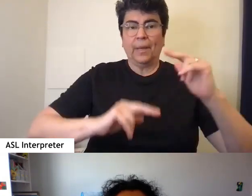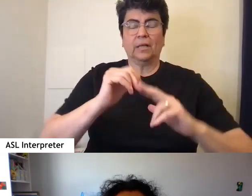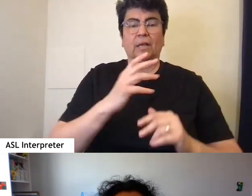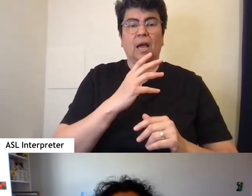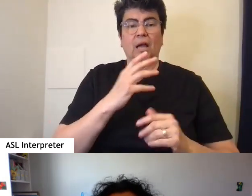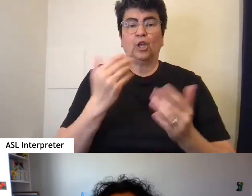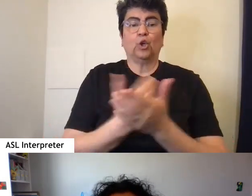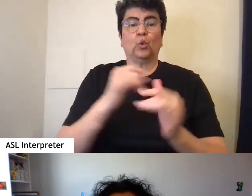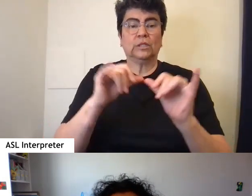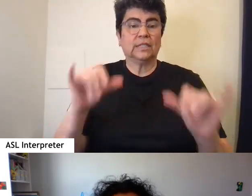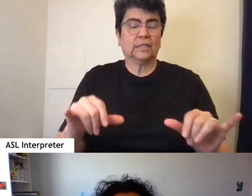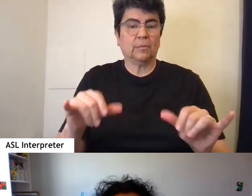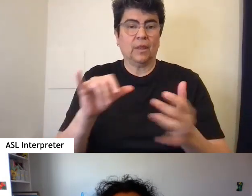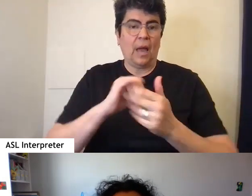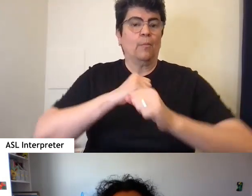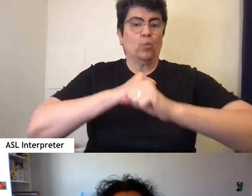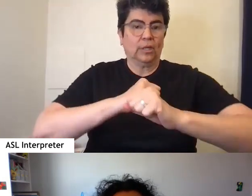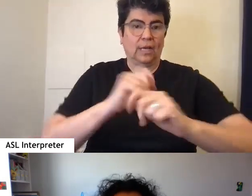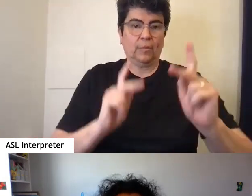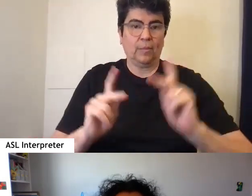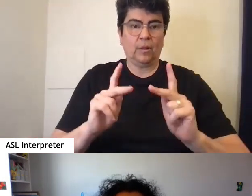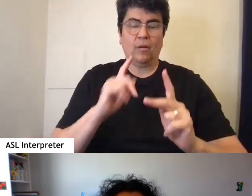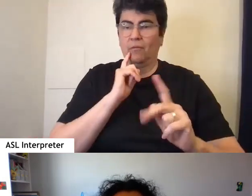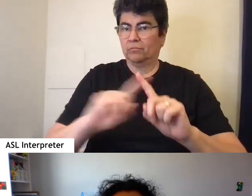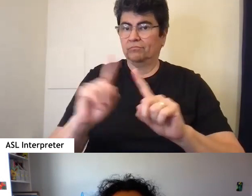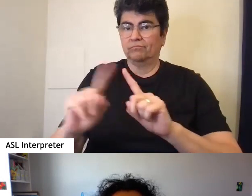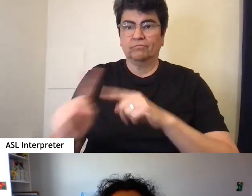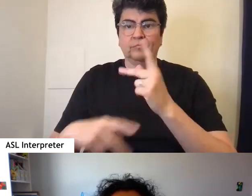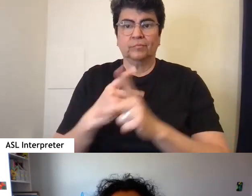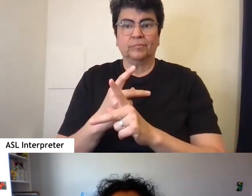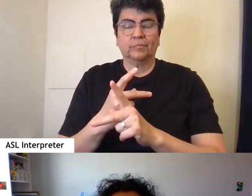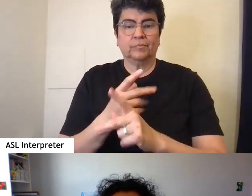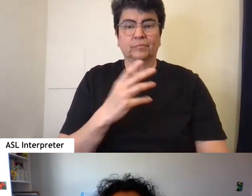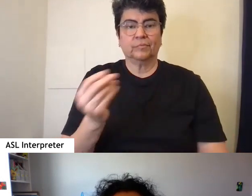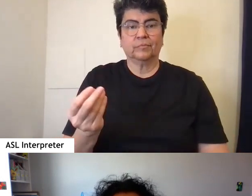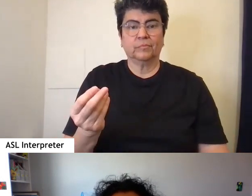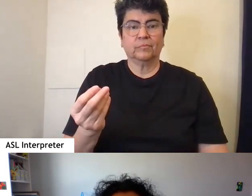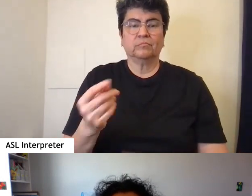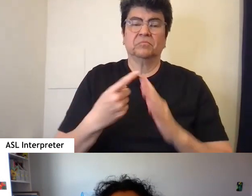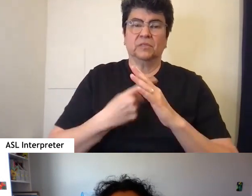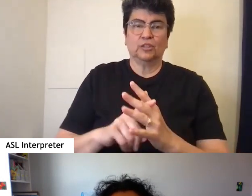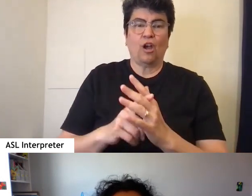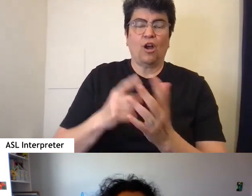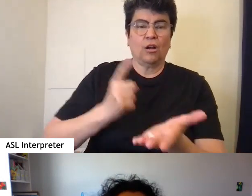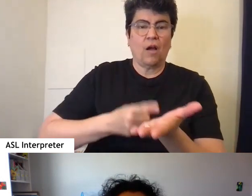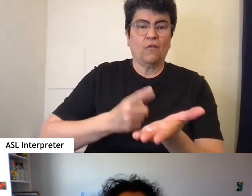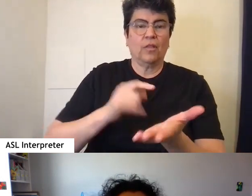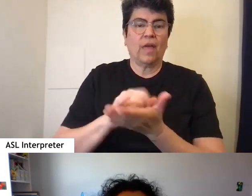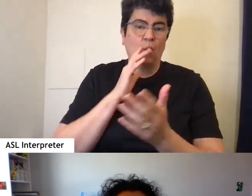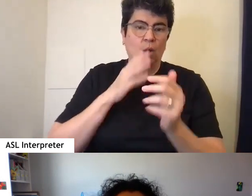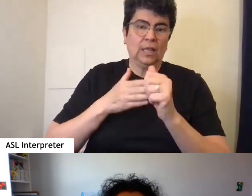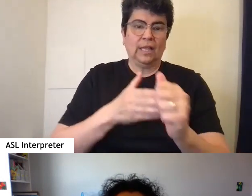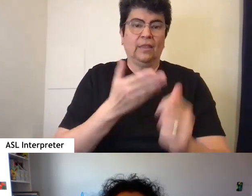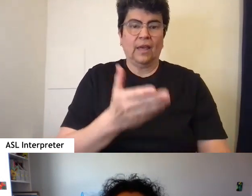build new systems that protect people of all kinds and and to start conversations that will lead there.